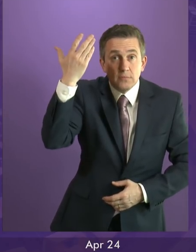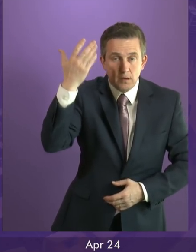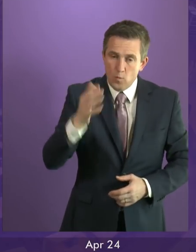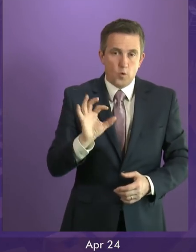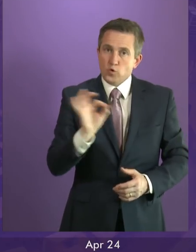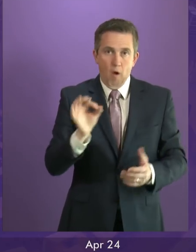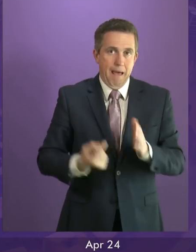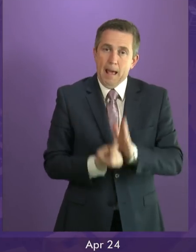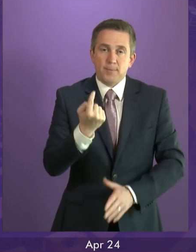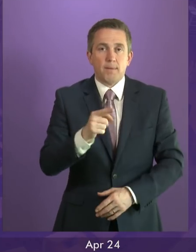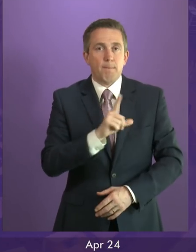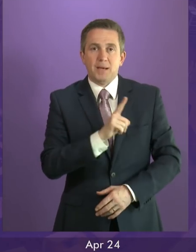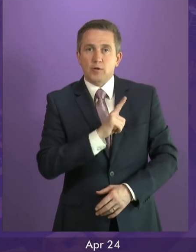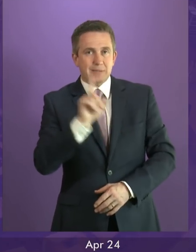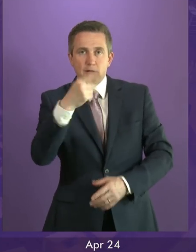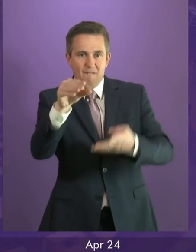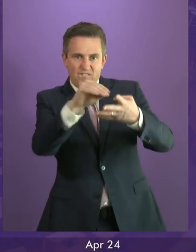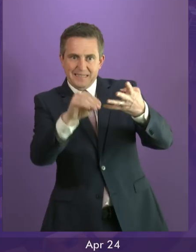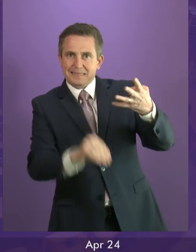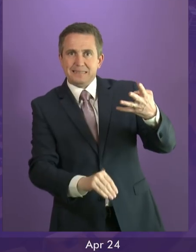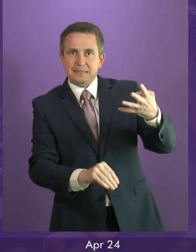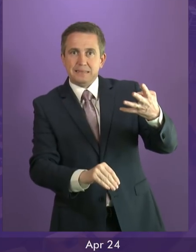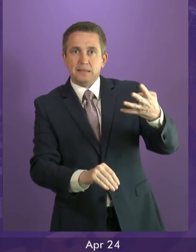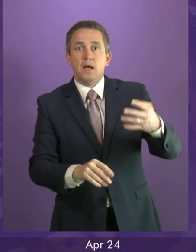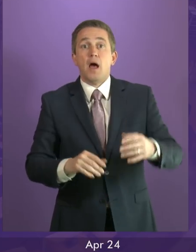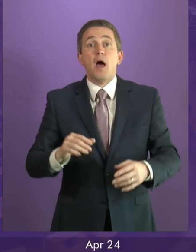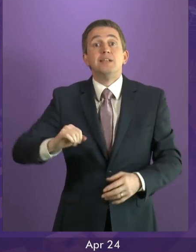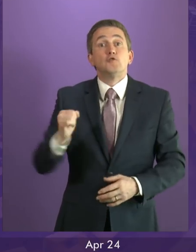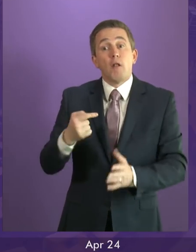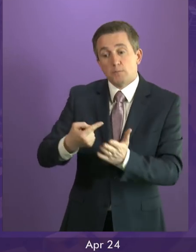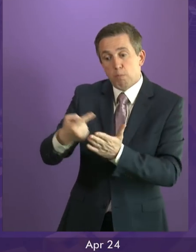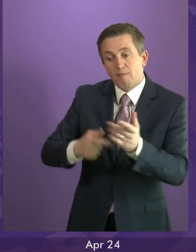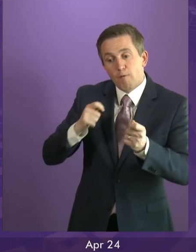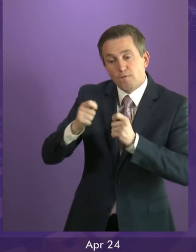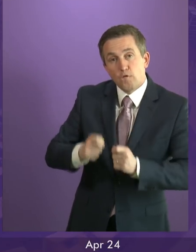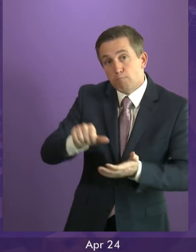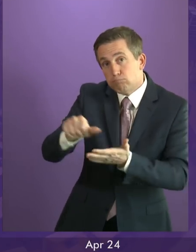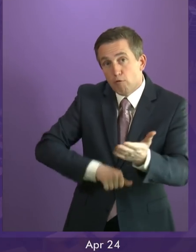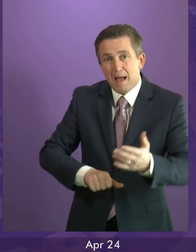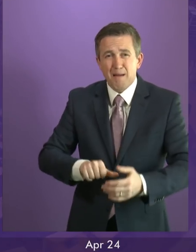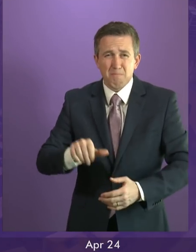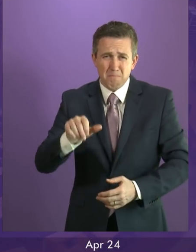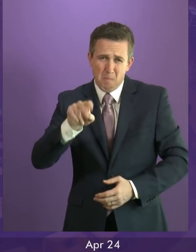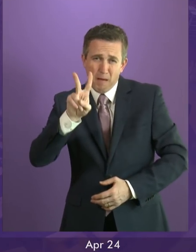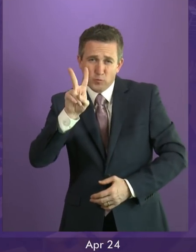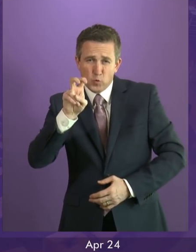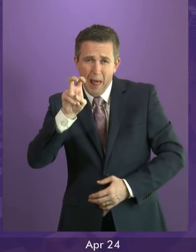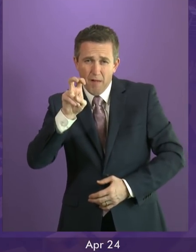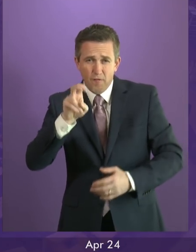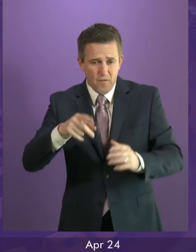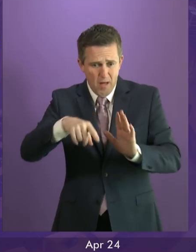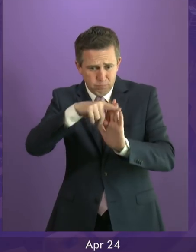through. By contrast, the reform policy reform programme that we have underway, the dozen or more pieces of substantial